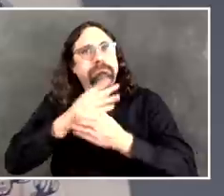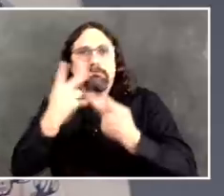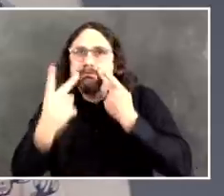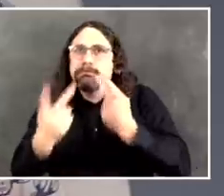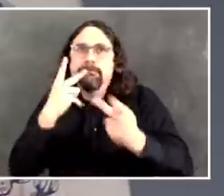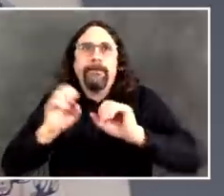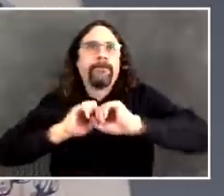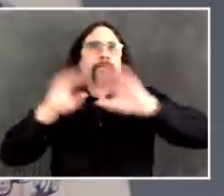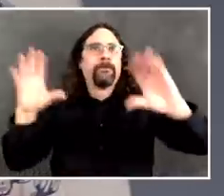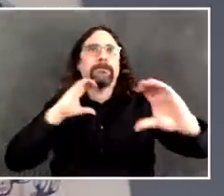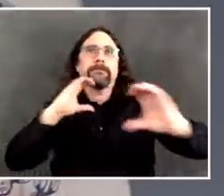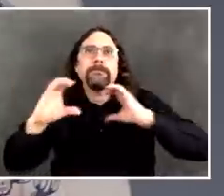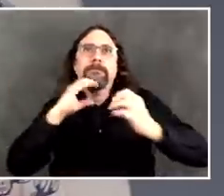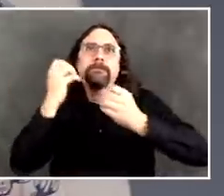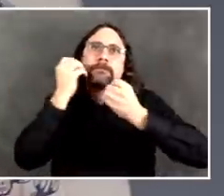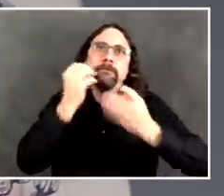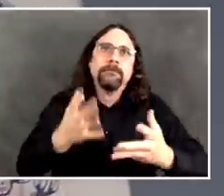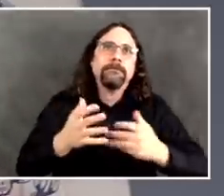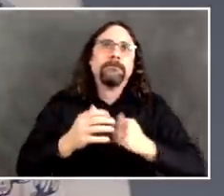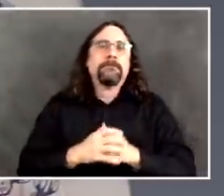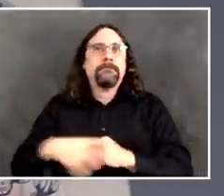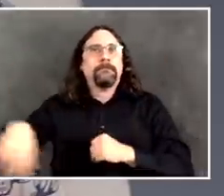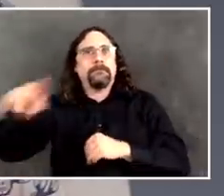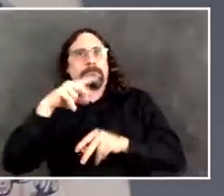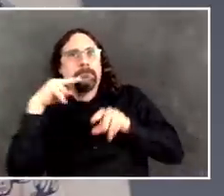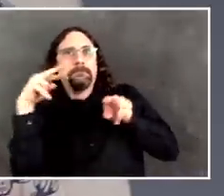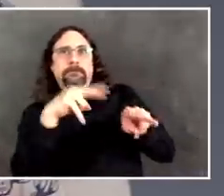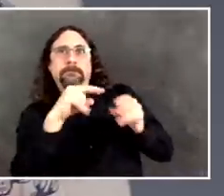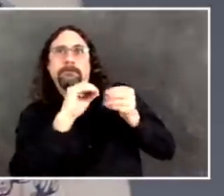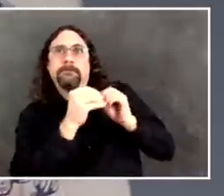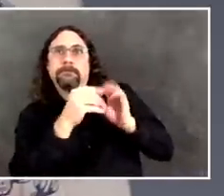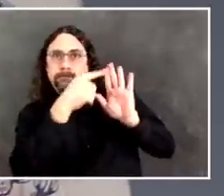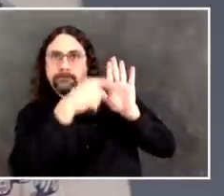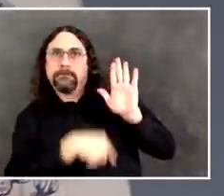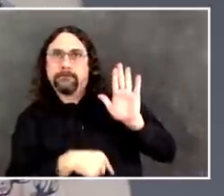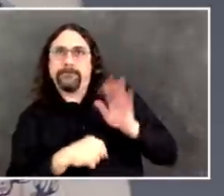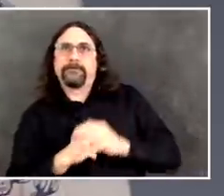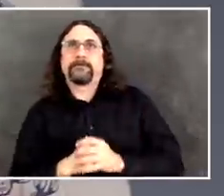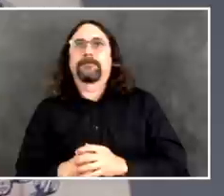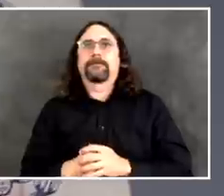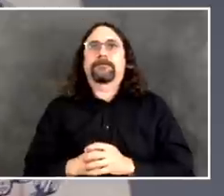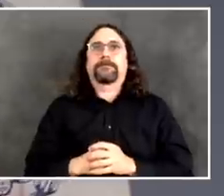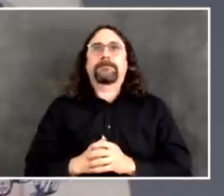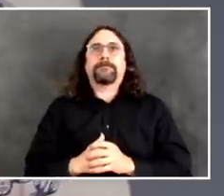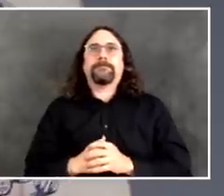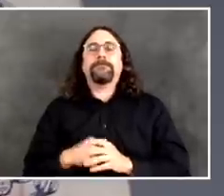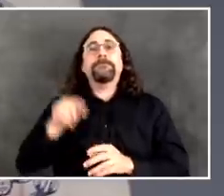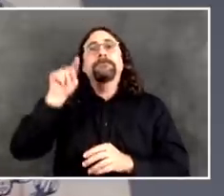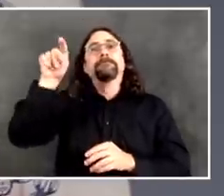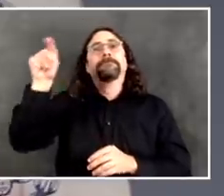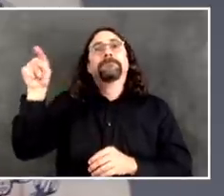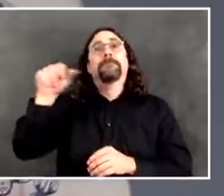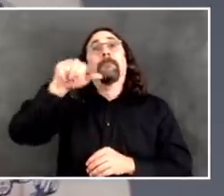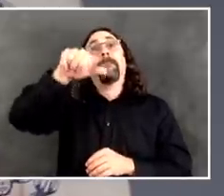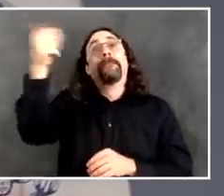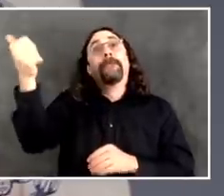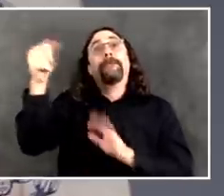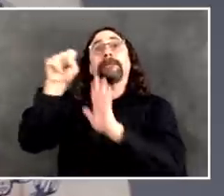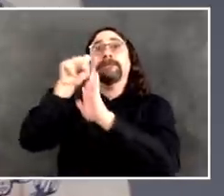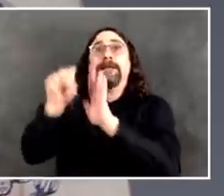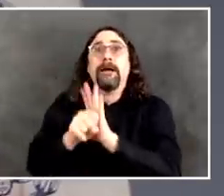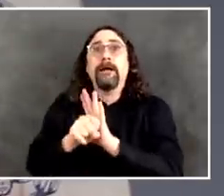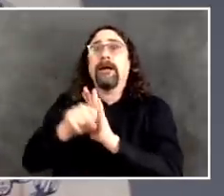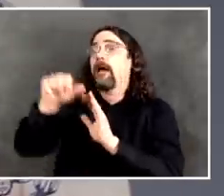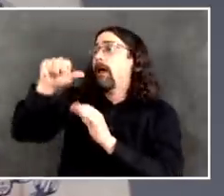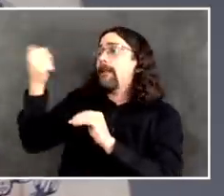what's happening in each and every state each and every city. I don't pretend to understand the details of what they're all going through but I do know a lot